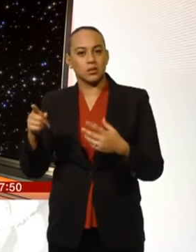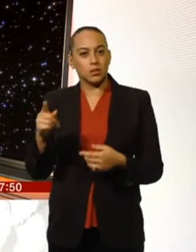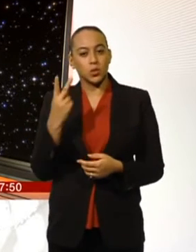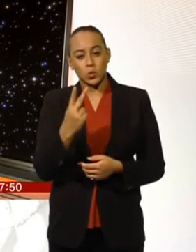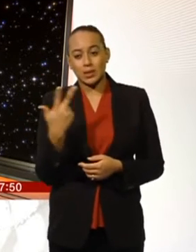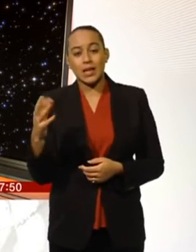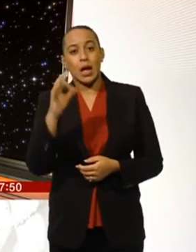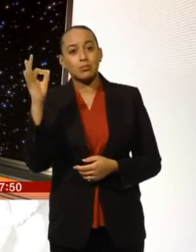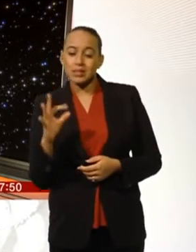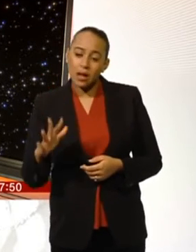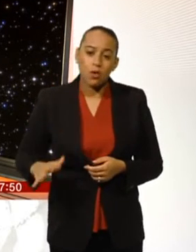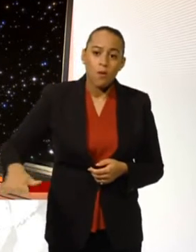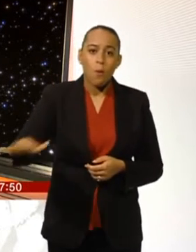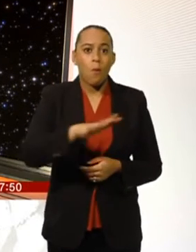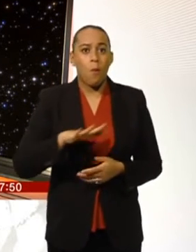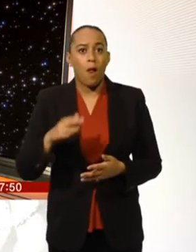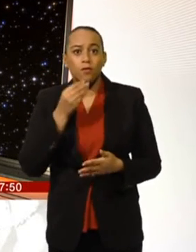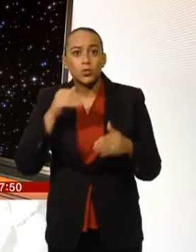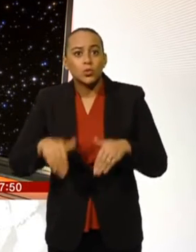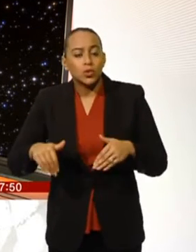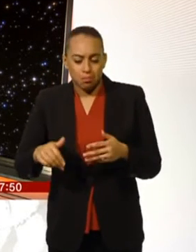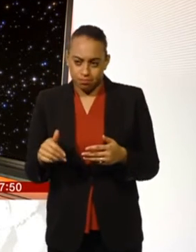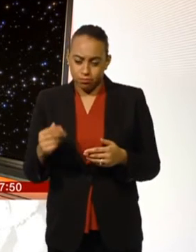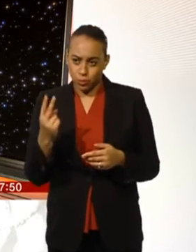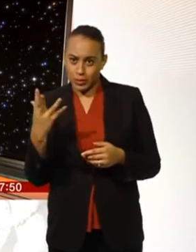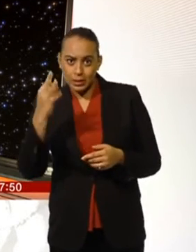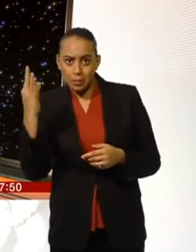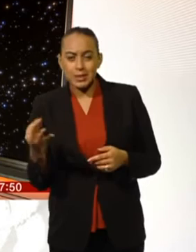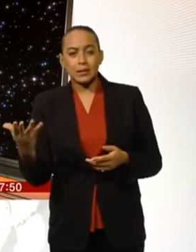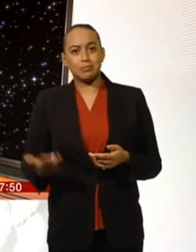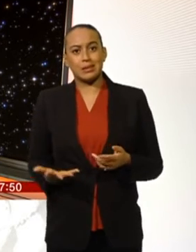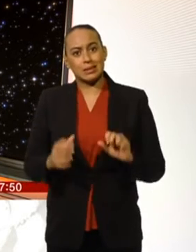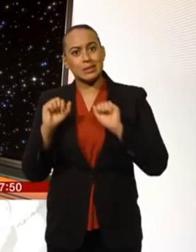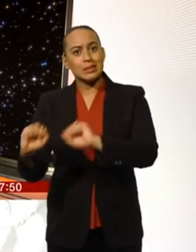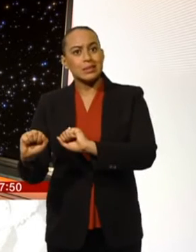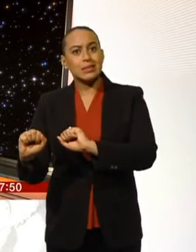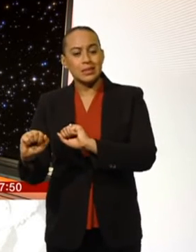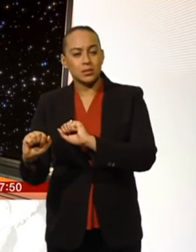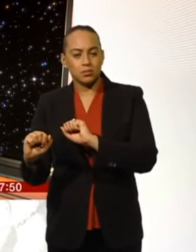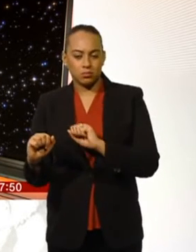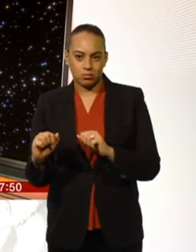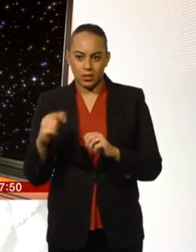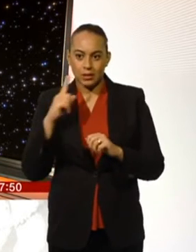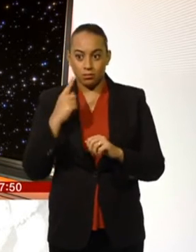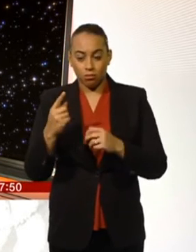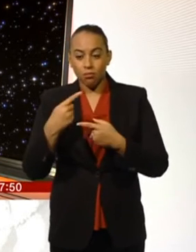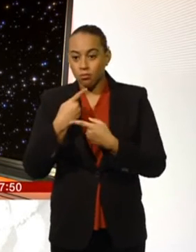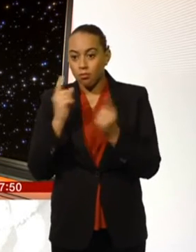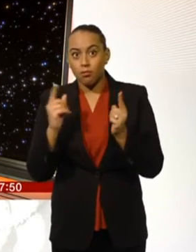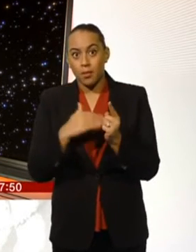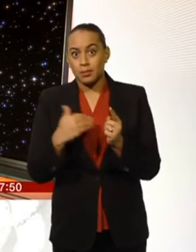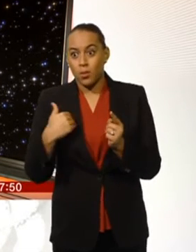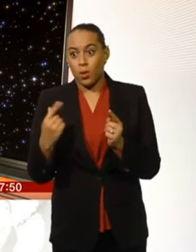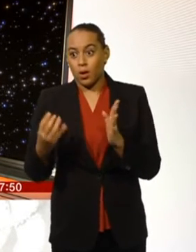28% share of the sector. And this morning it said sales over Christmas grew compared to last year. It did a lot better than